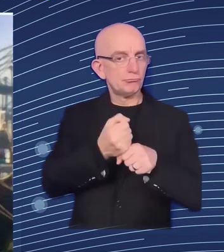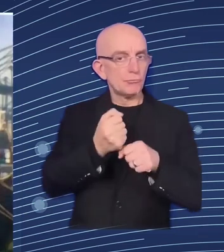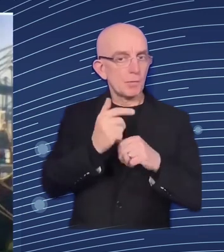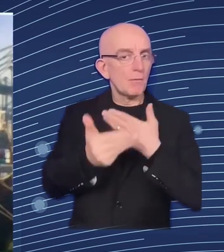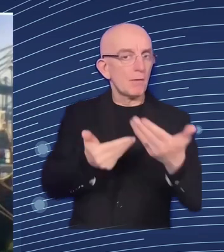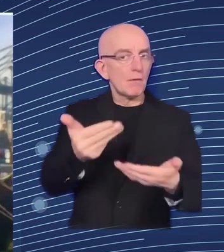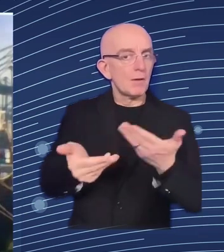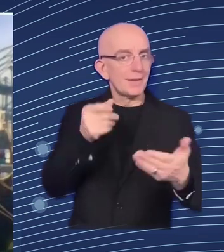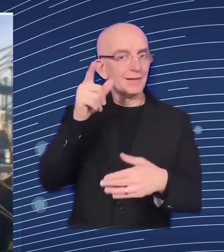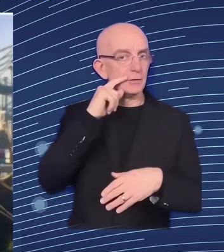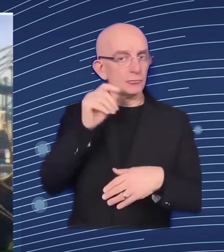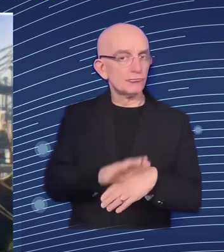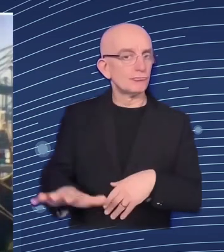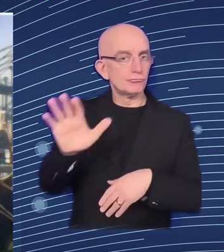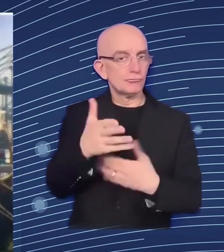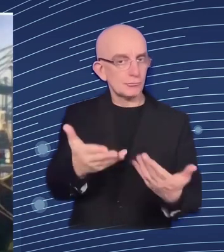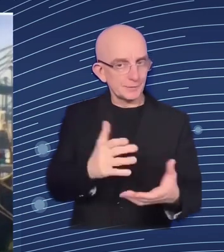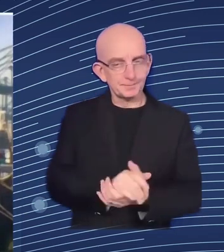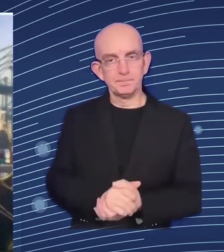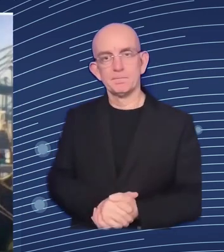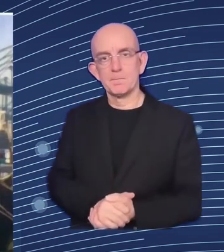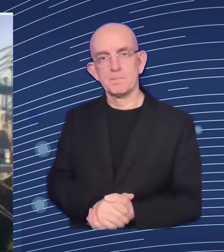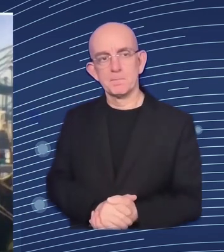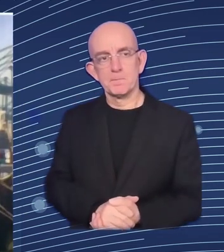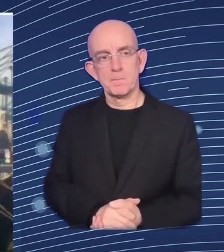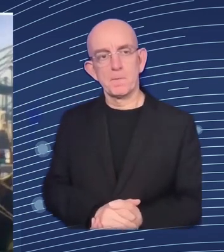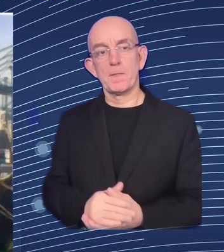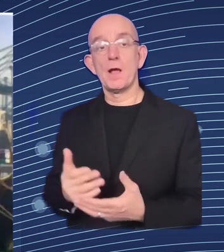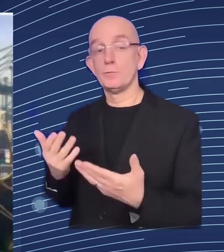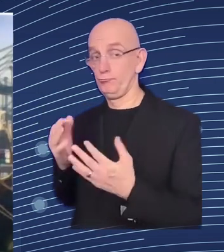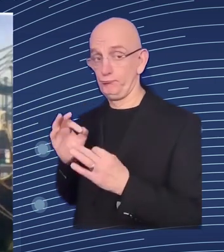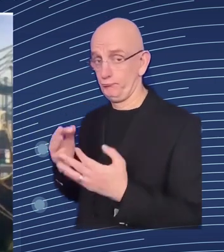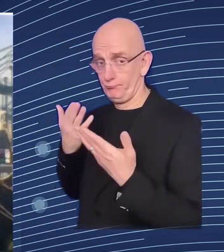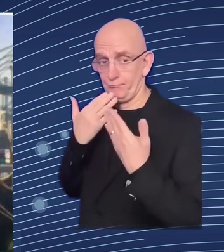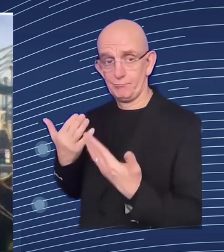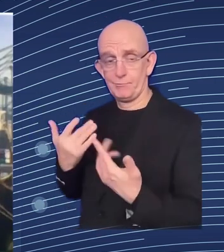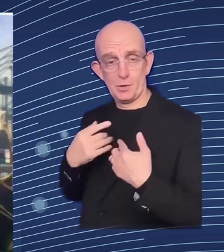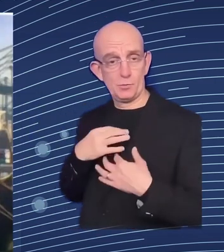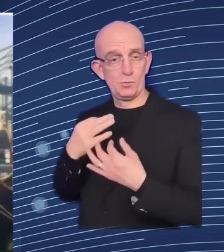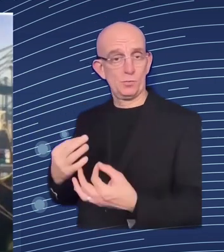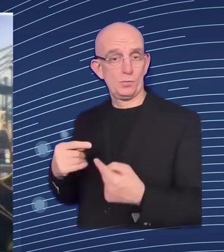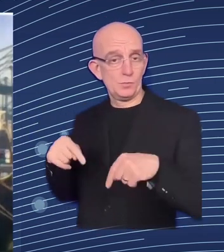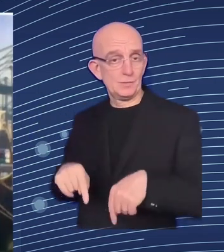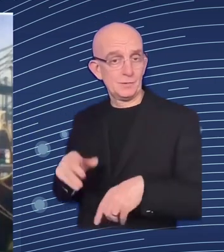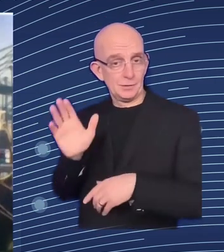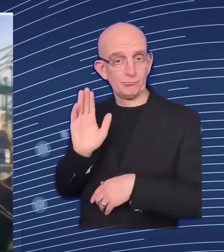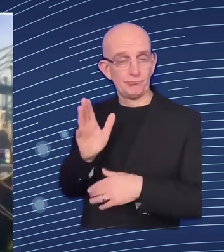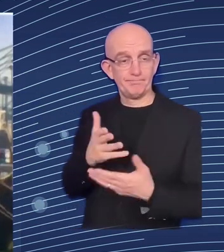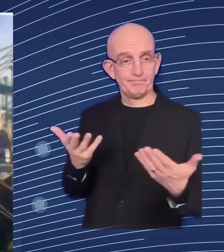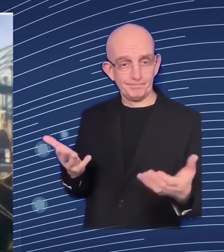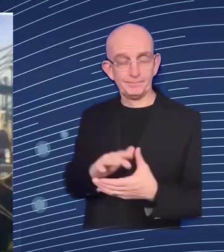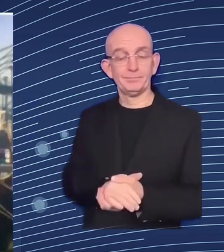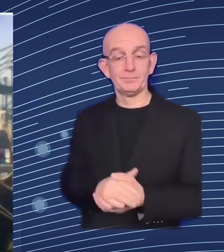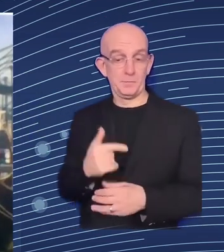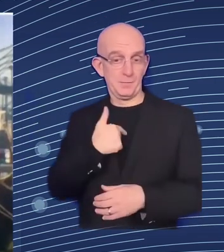probably as a technology investor i probably am about to lose my entire credibility even the fact i wear a tie i'll just say that was a humble attempt